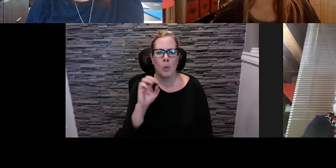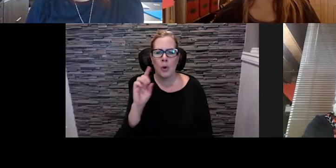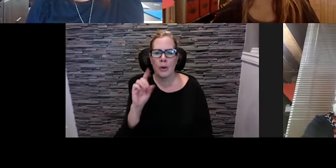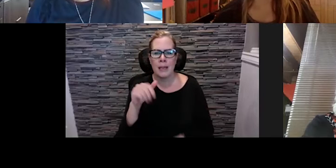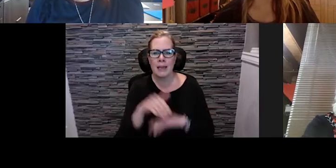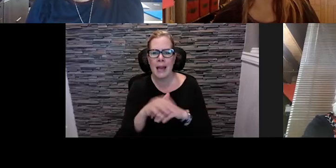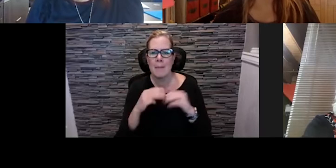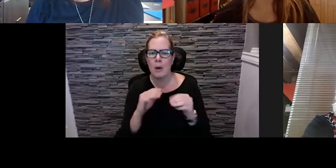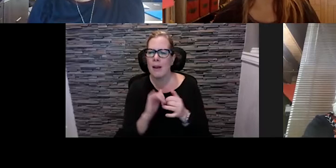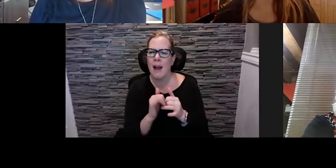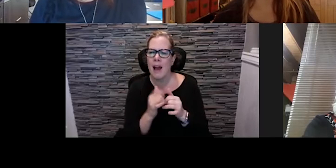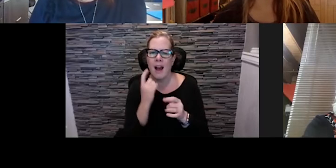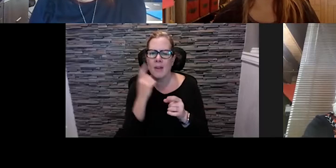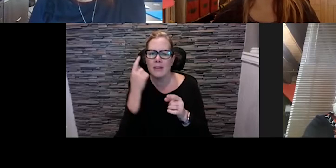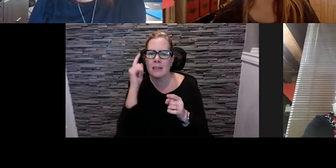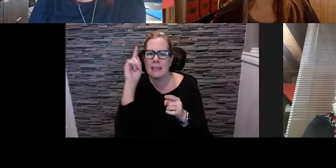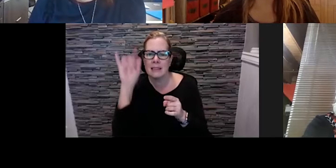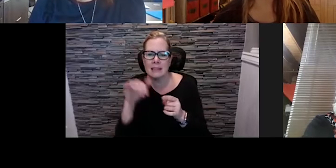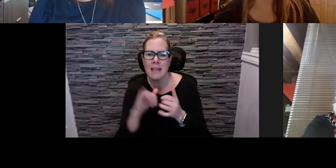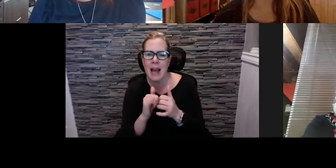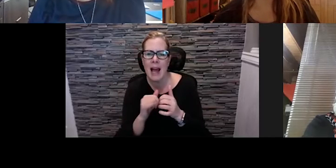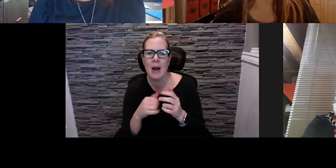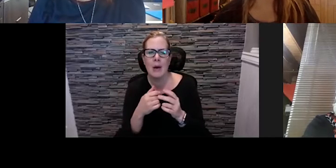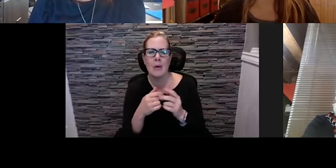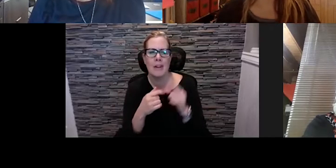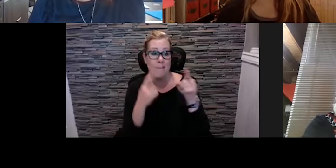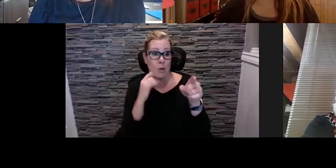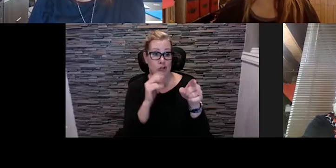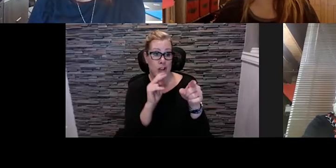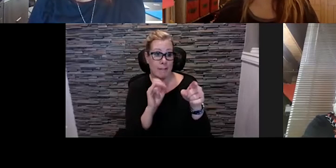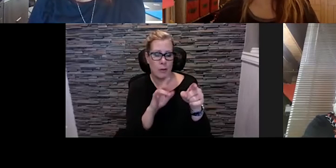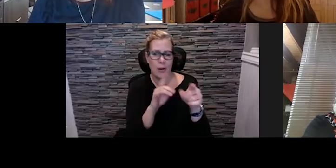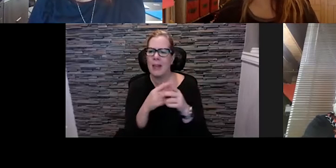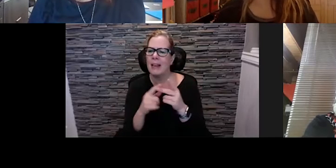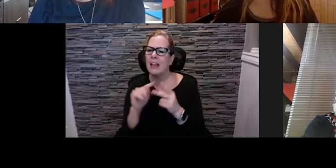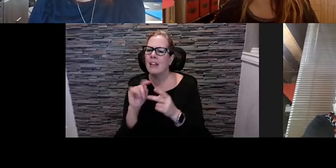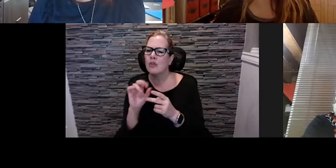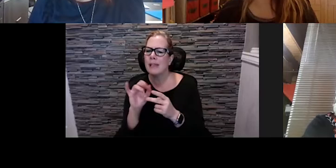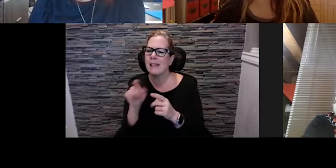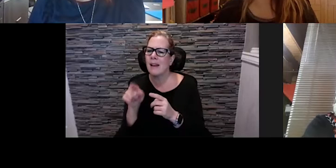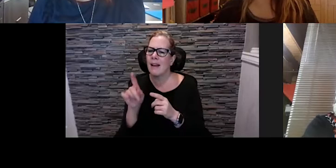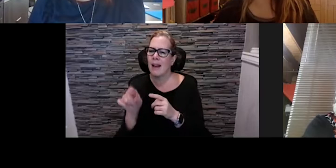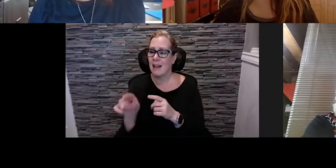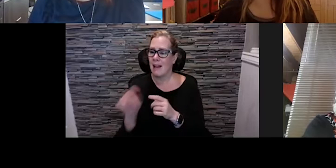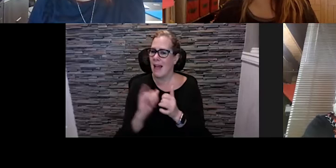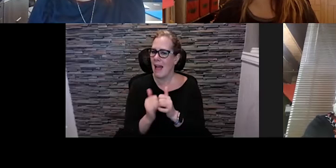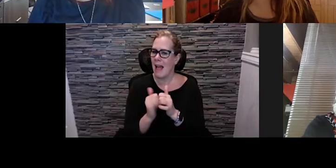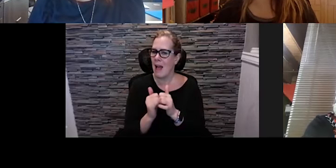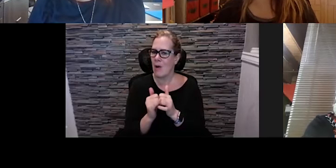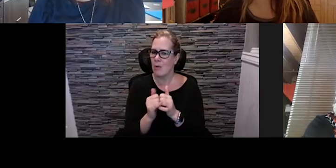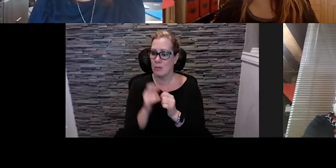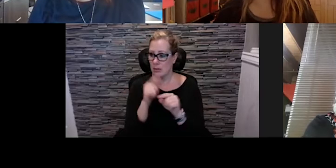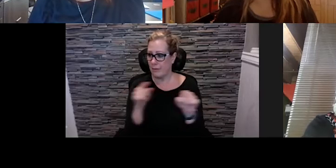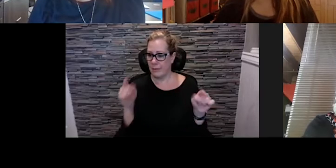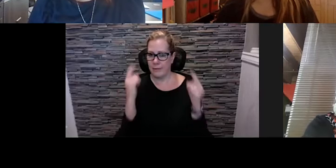Teresa, you know, what are those considerations that festival organizers, event producers need to take into consideration to, you know,